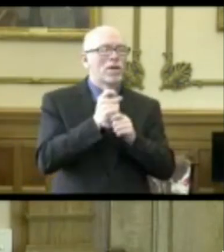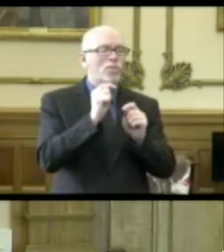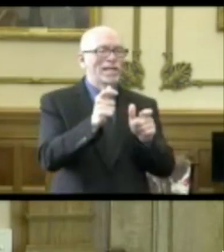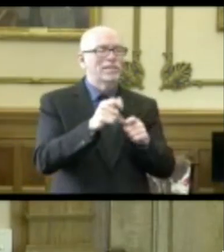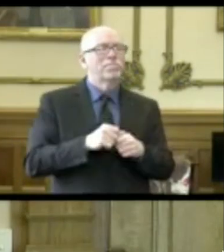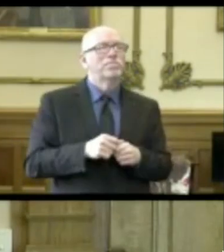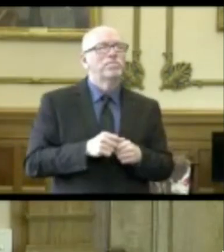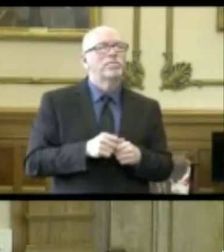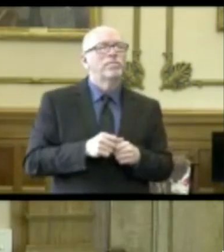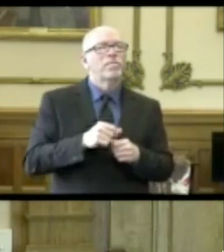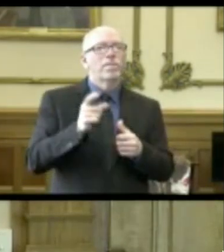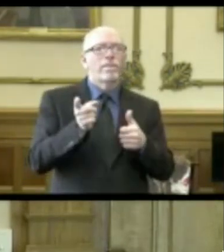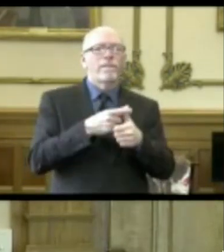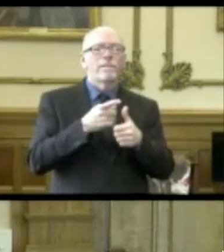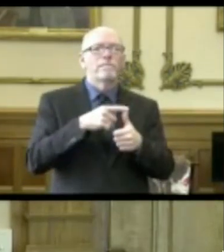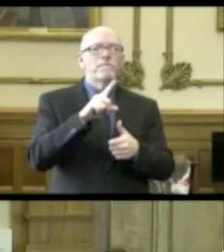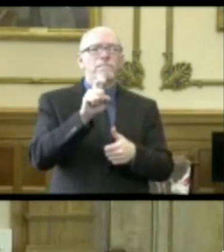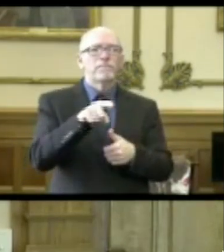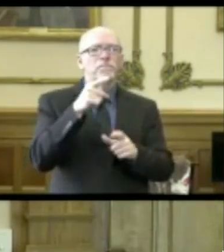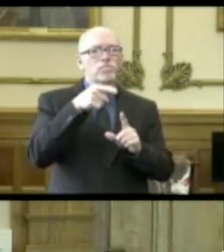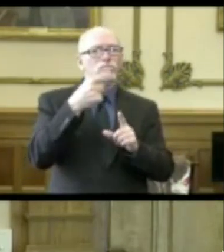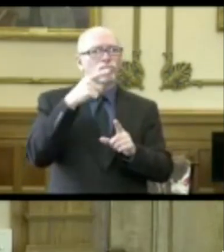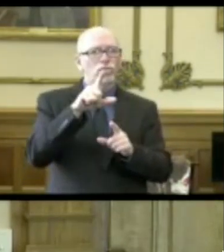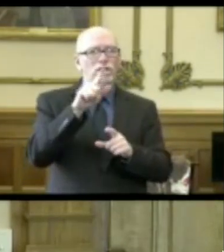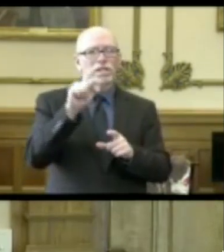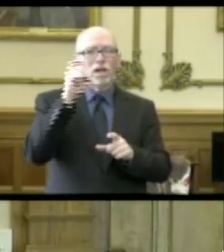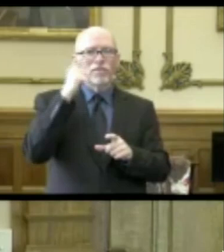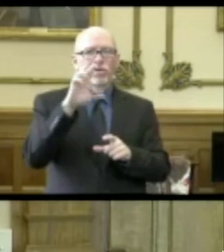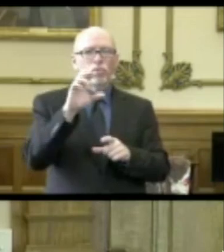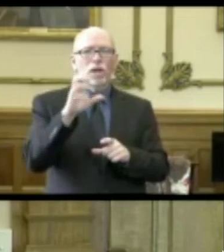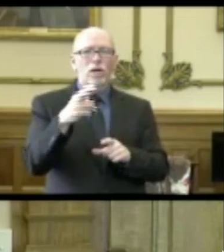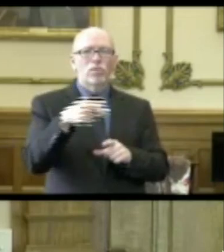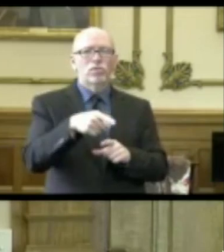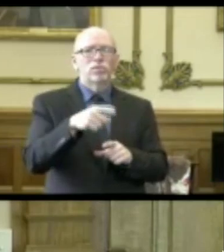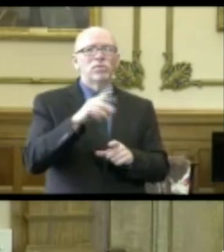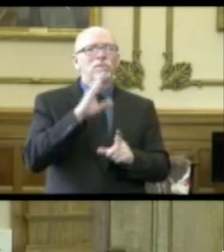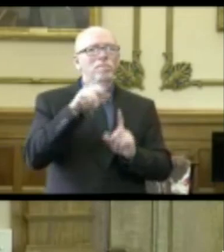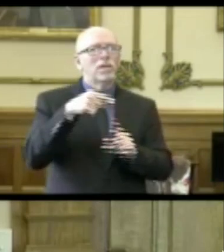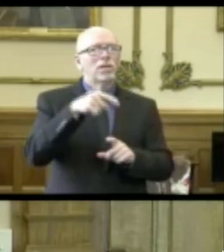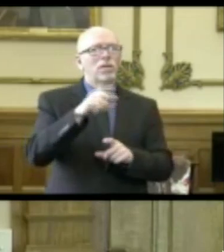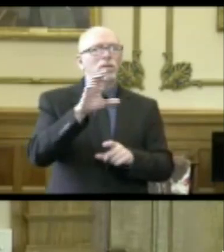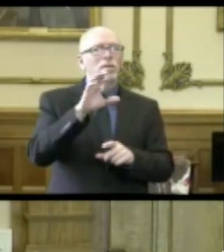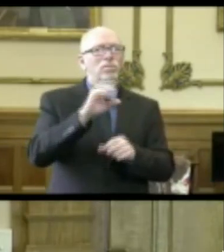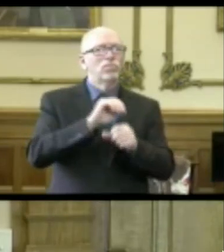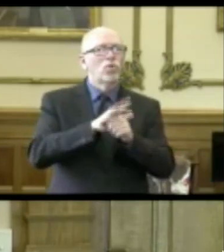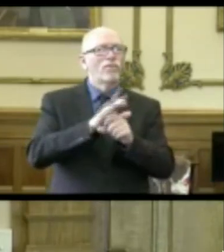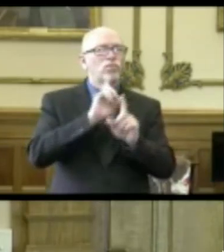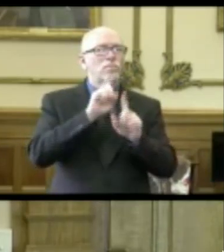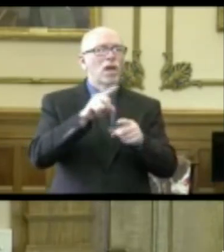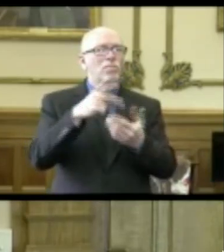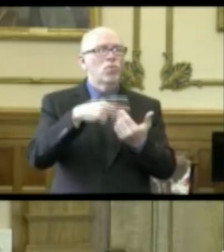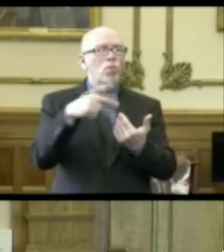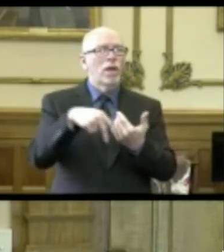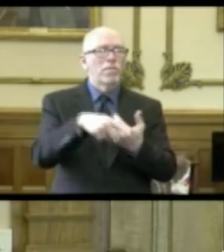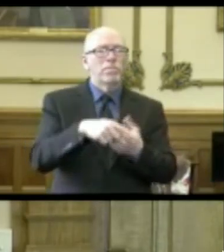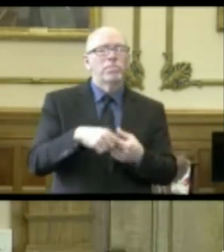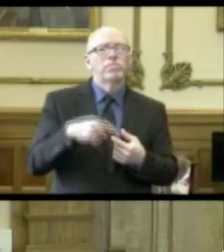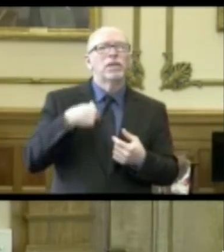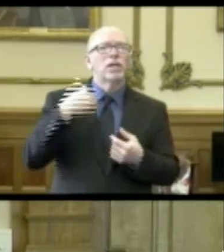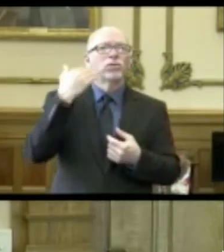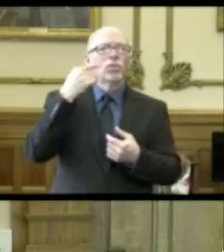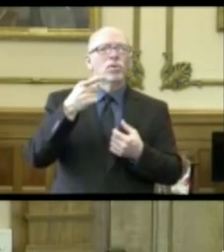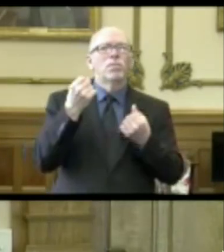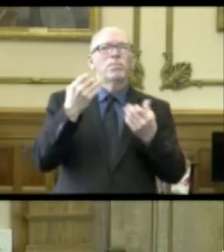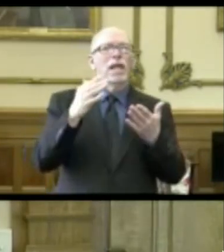quick. One is specifically for Lieutenant Governor Crouch about the COVID-19 response program. I know that